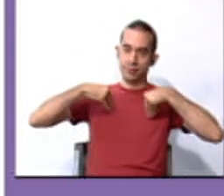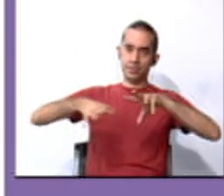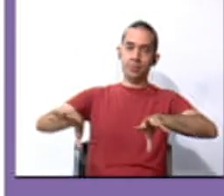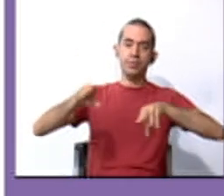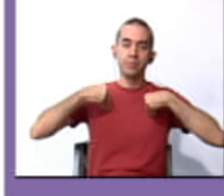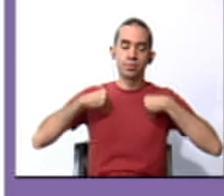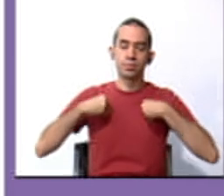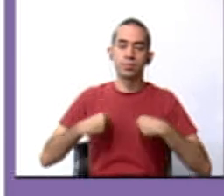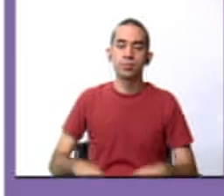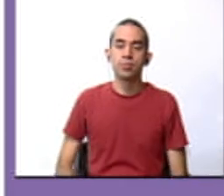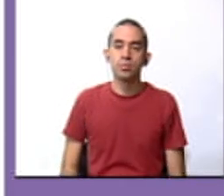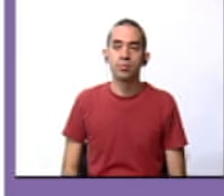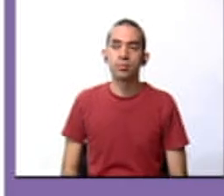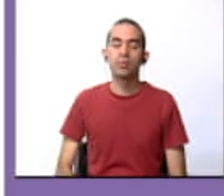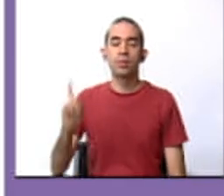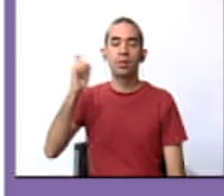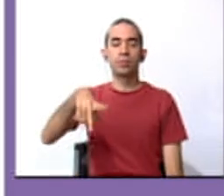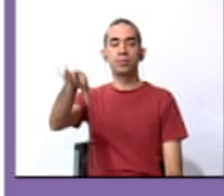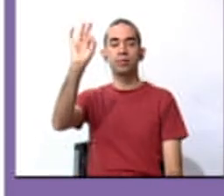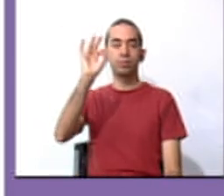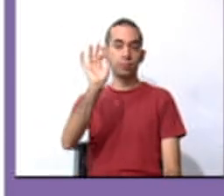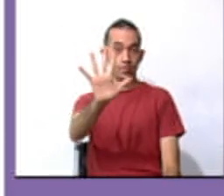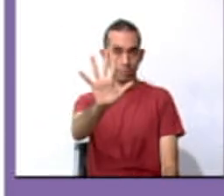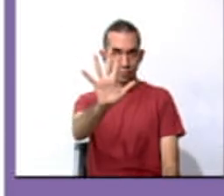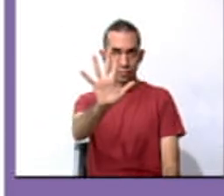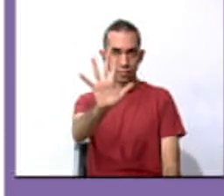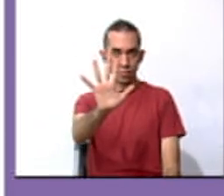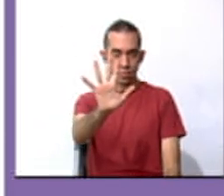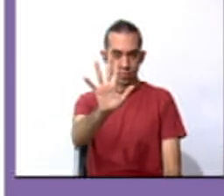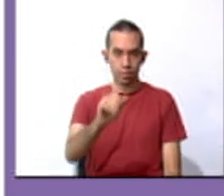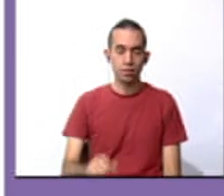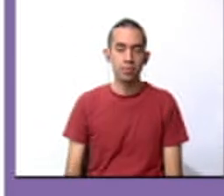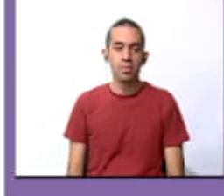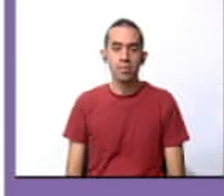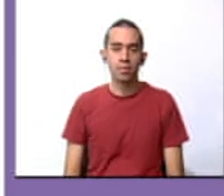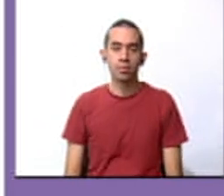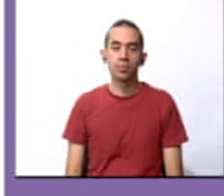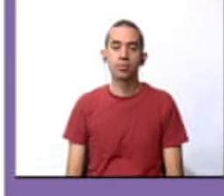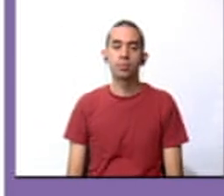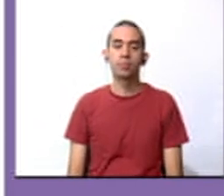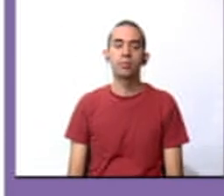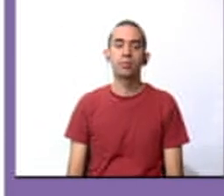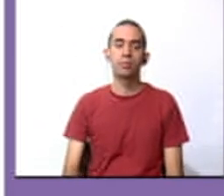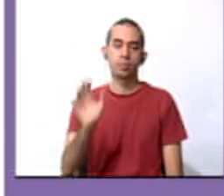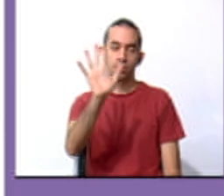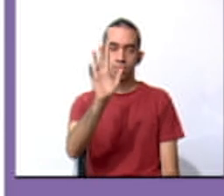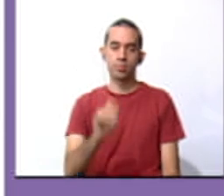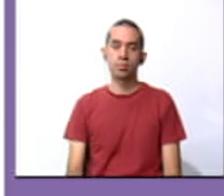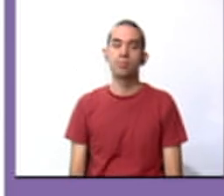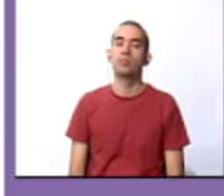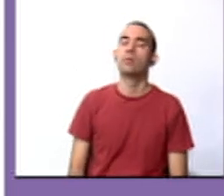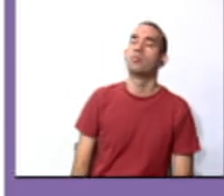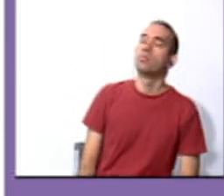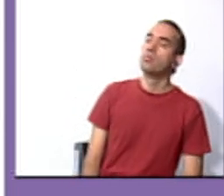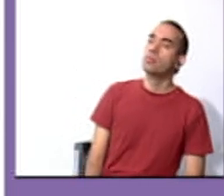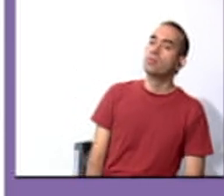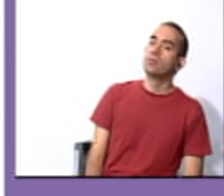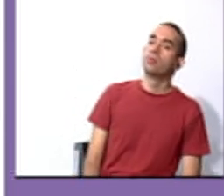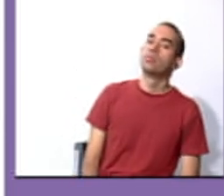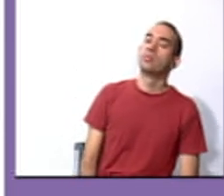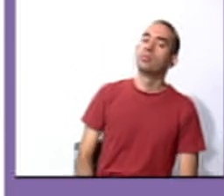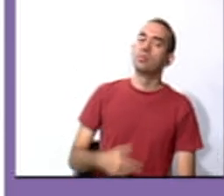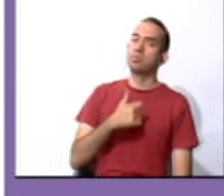Now, you have to choose only five things that you are going to use. Let me see.